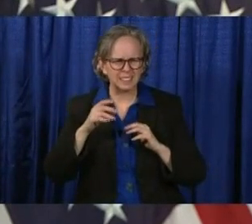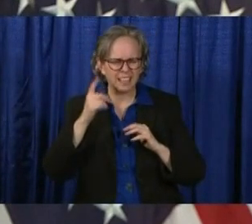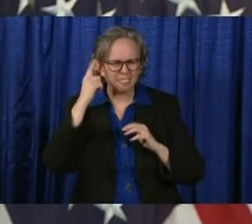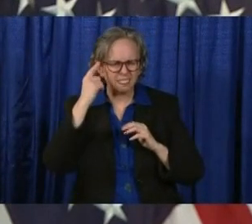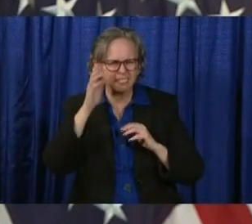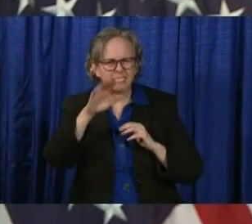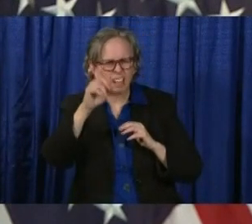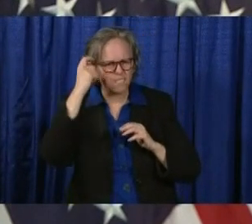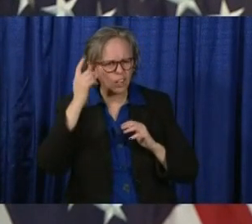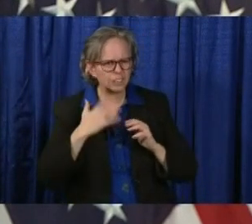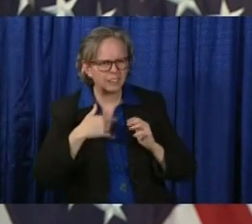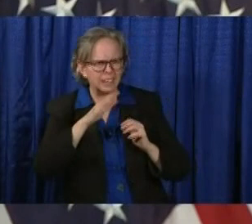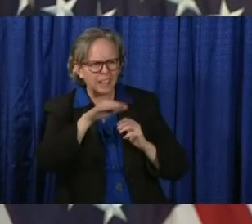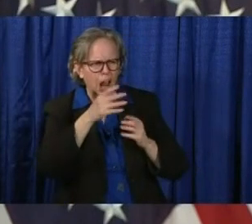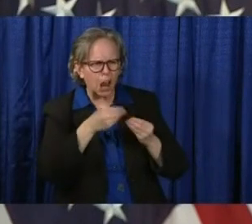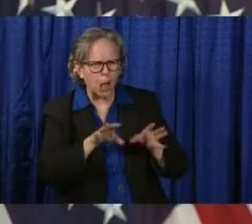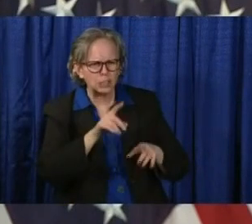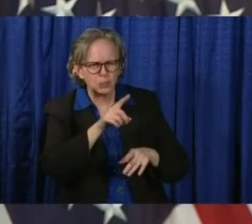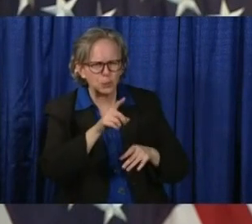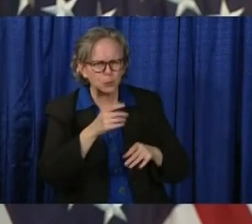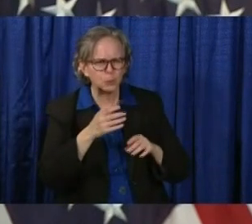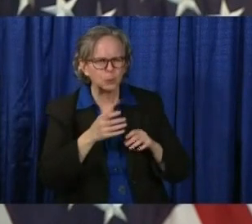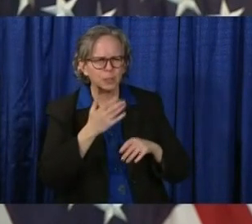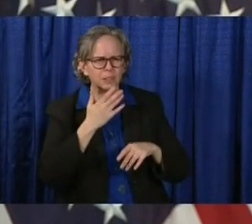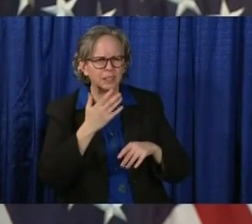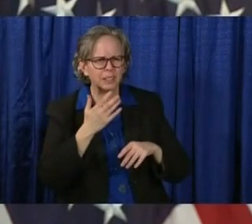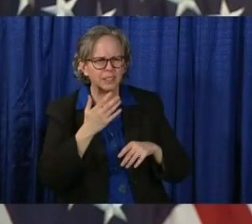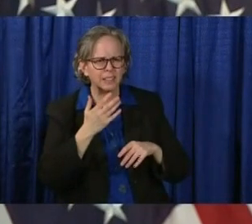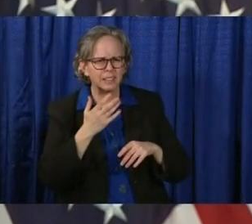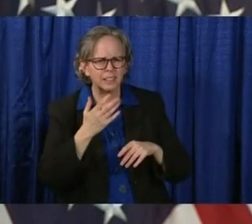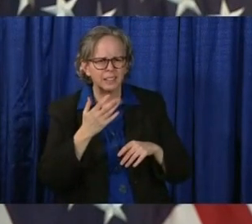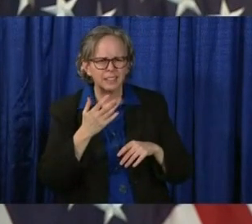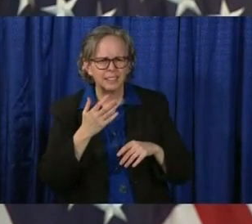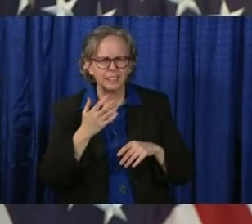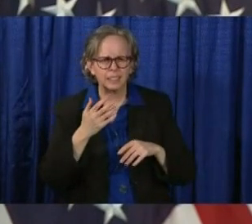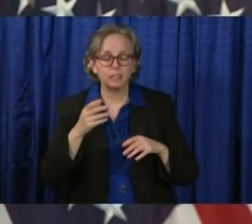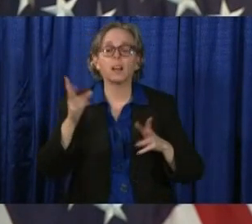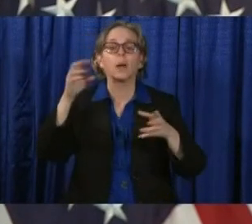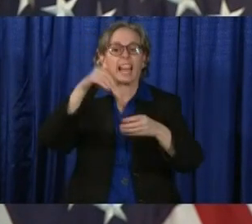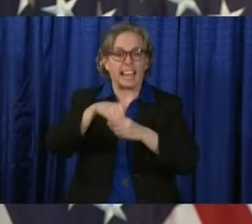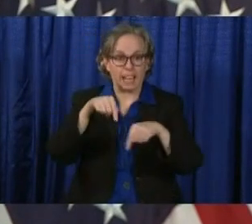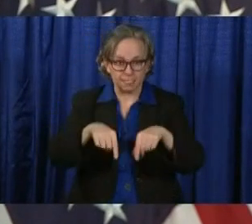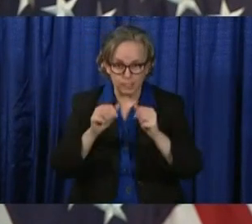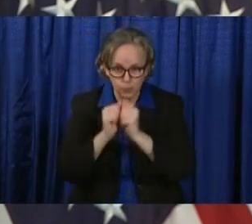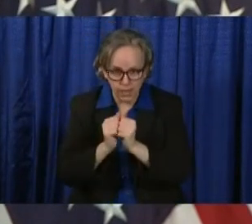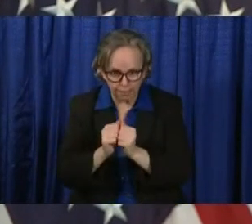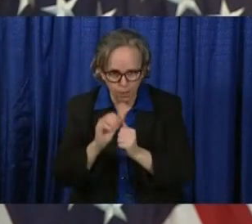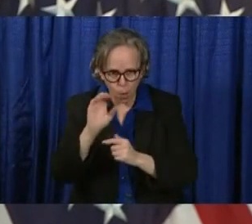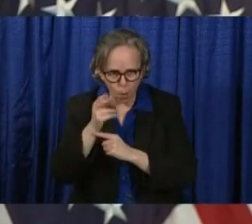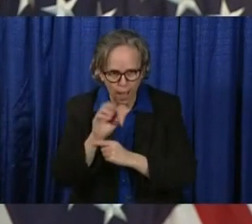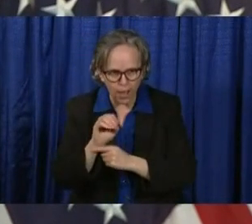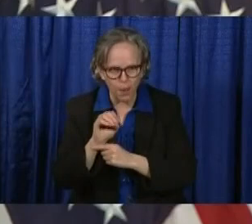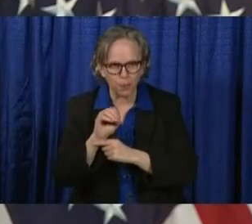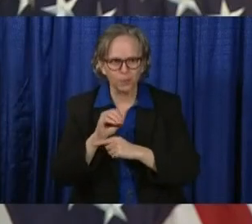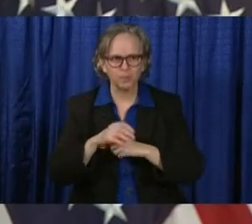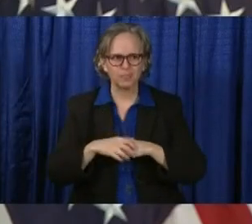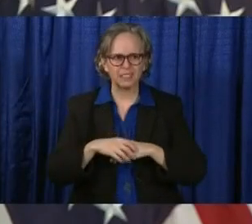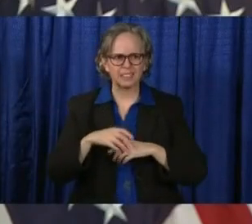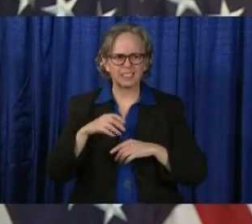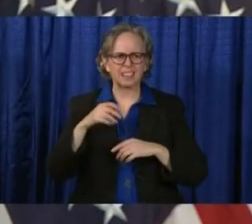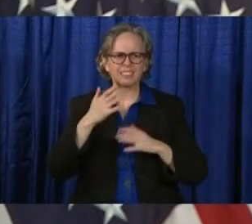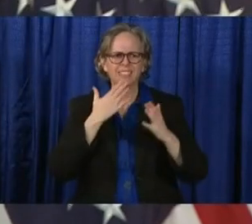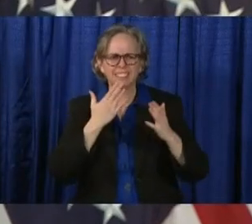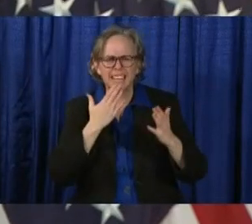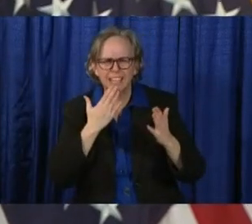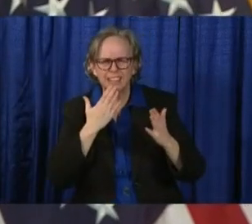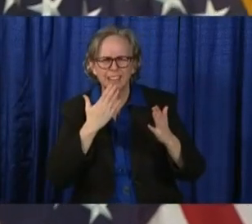part and each other's sake for ending this together while I'm sitting there. Governor, thank you for the pleasure of this. Director, thank you very much.